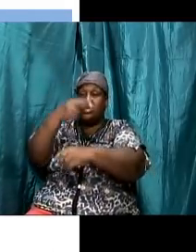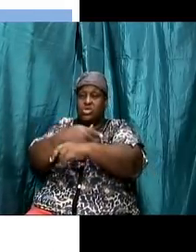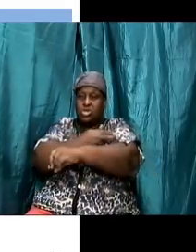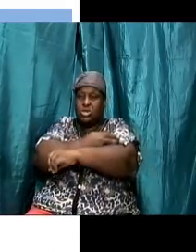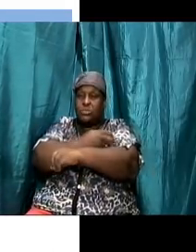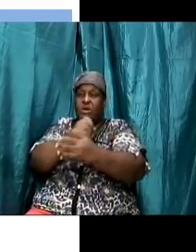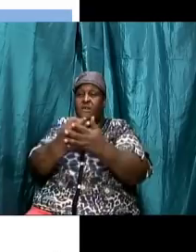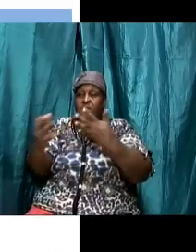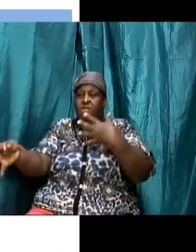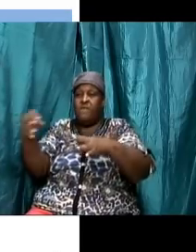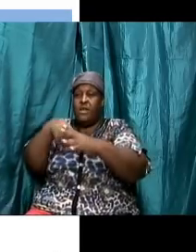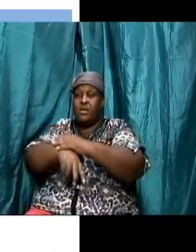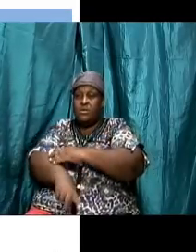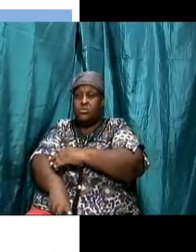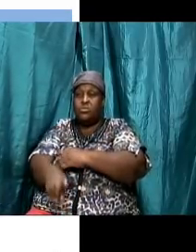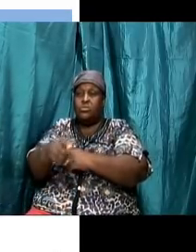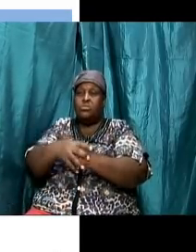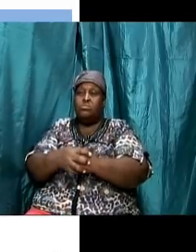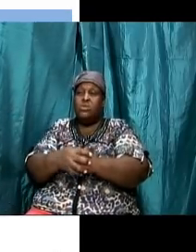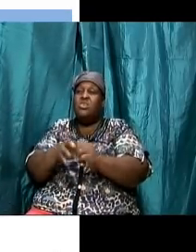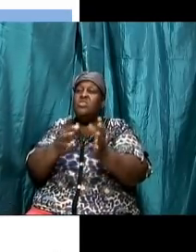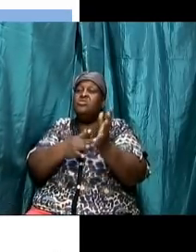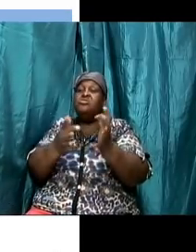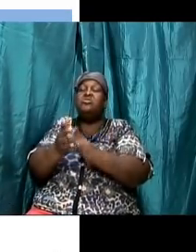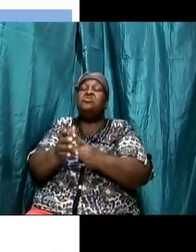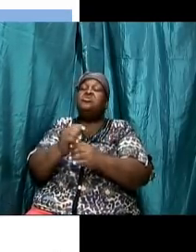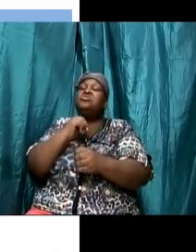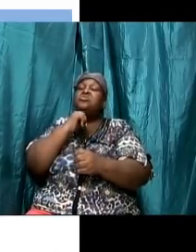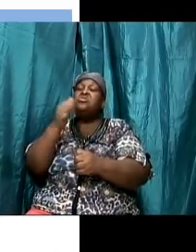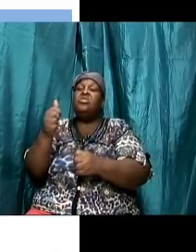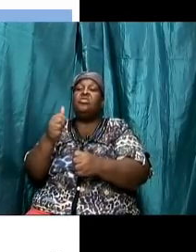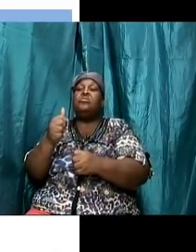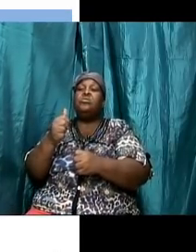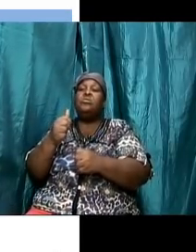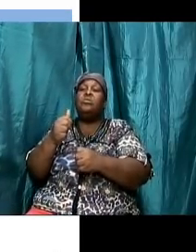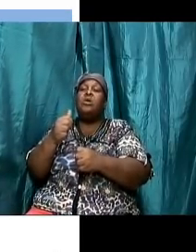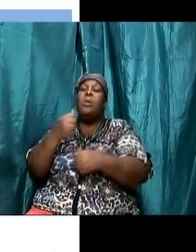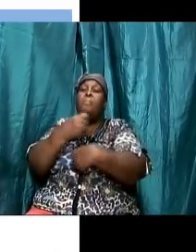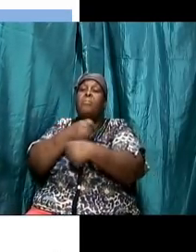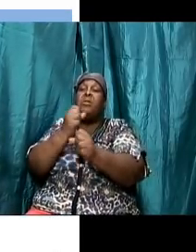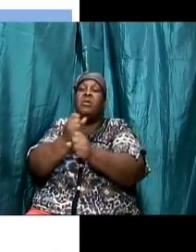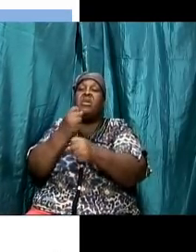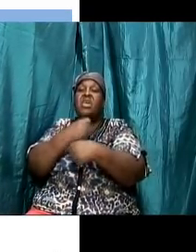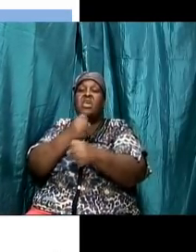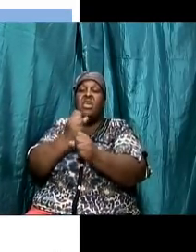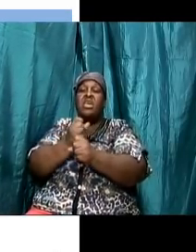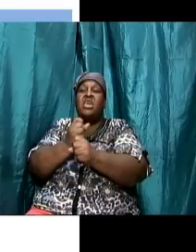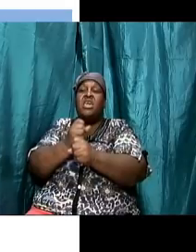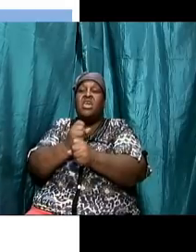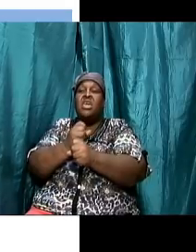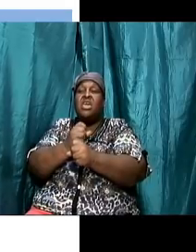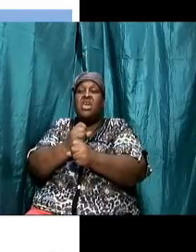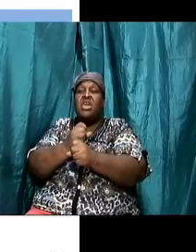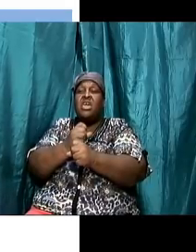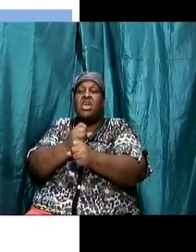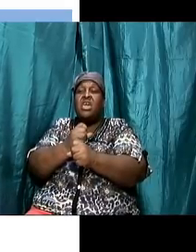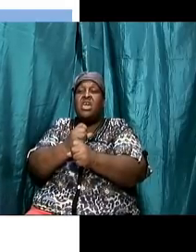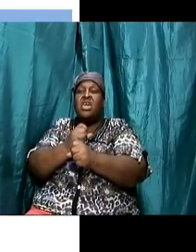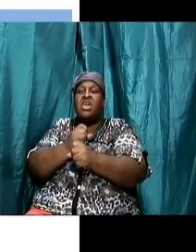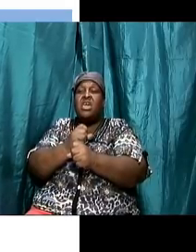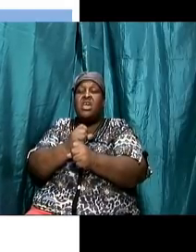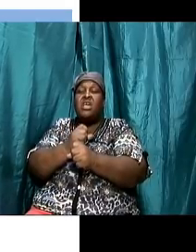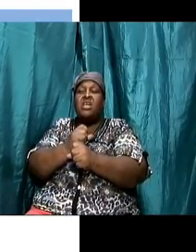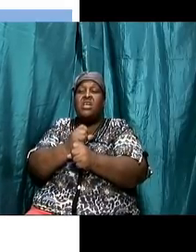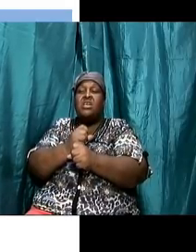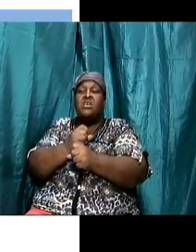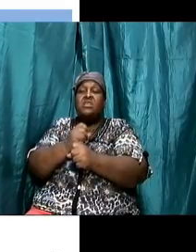allow his disciples to commit for indication and say okay because he's higher than the sabbath because he cannot change that his moral and